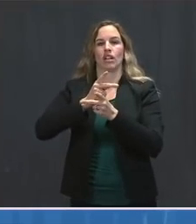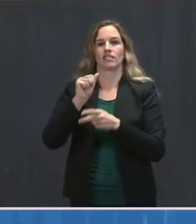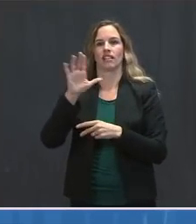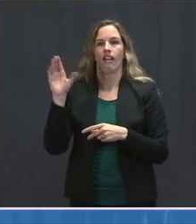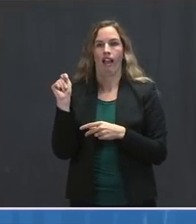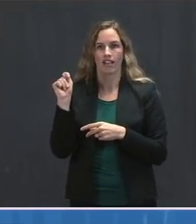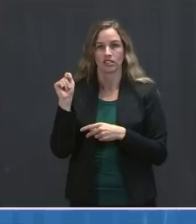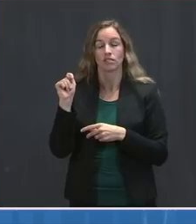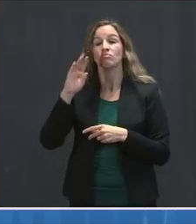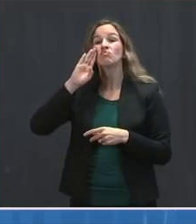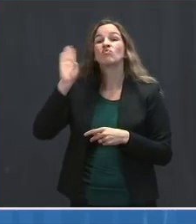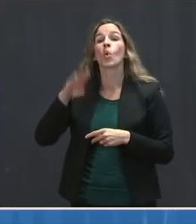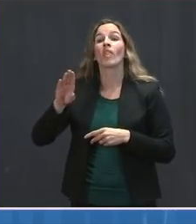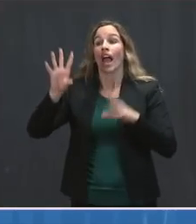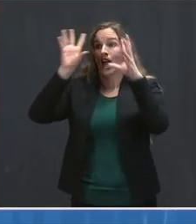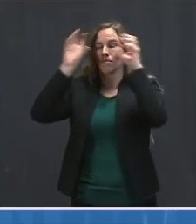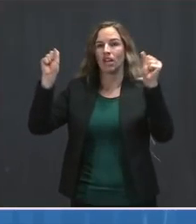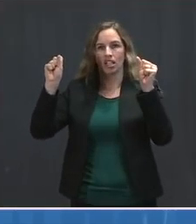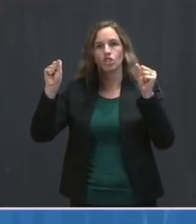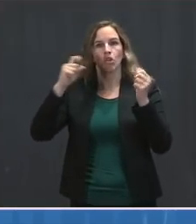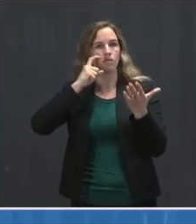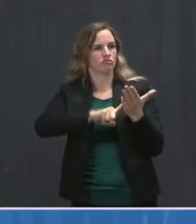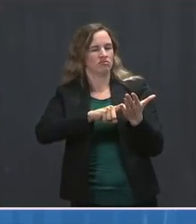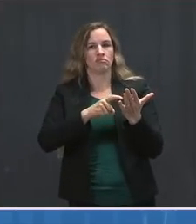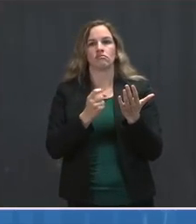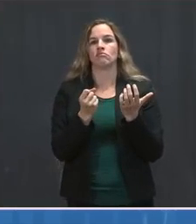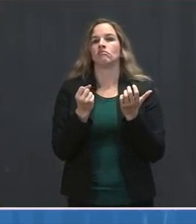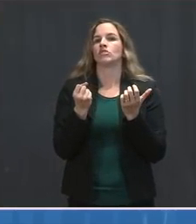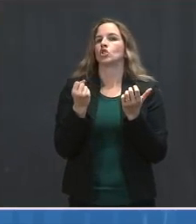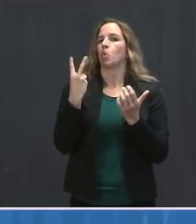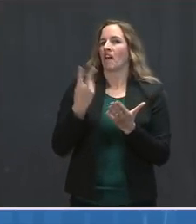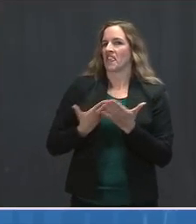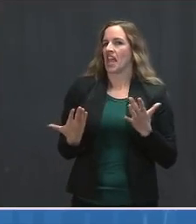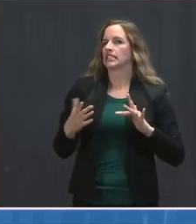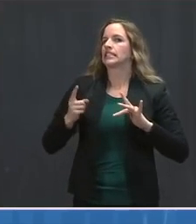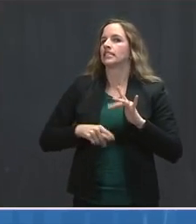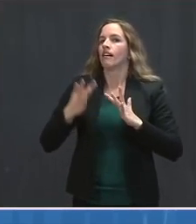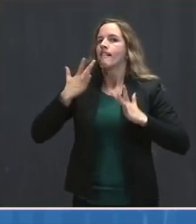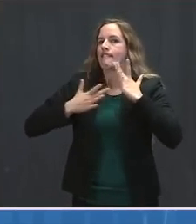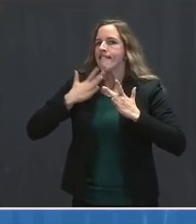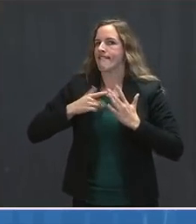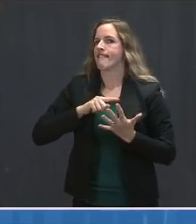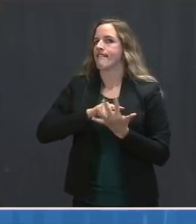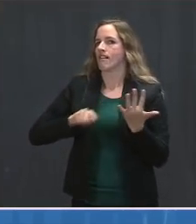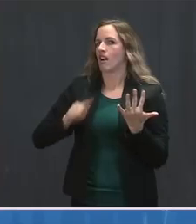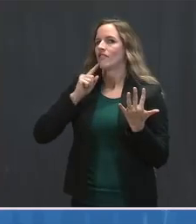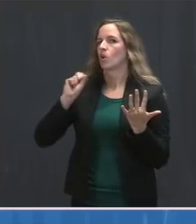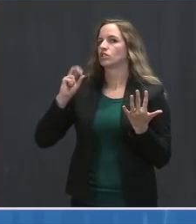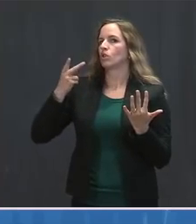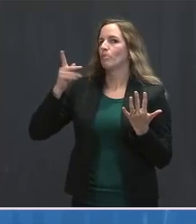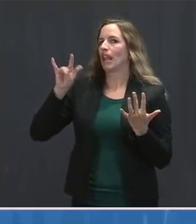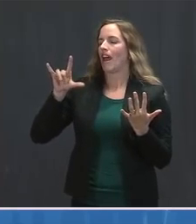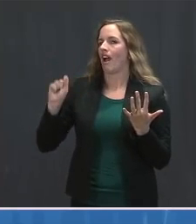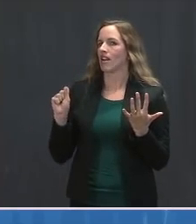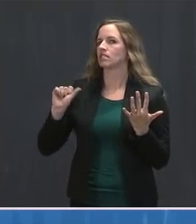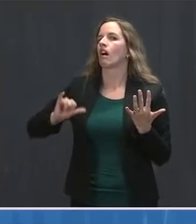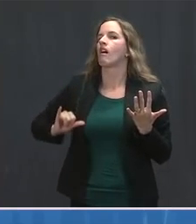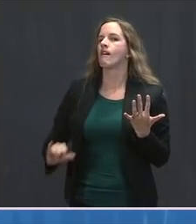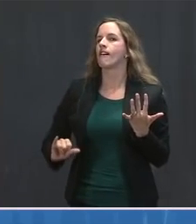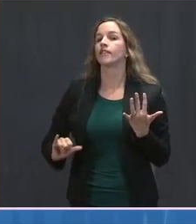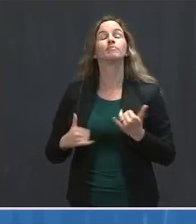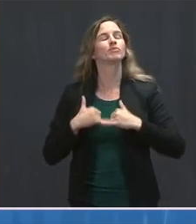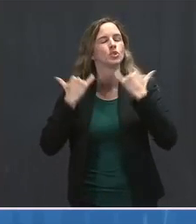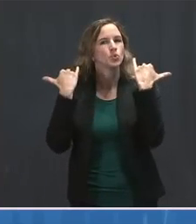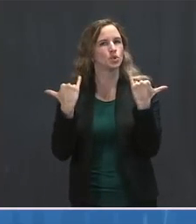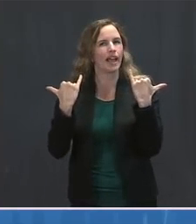identified shortfalls in 12 critical categories of supplies. And today, I'm announcing three ways in which the administration